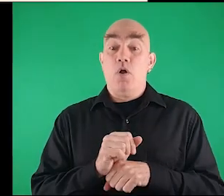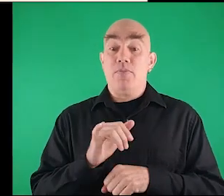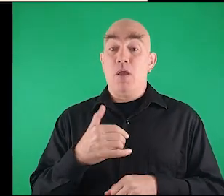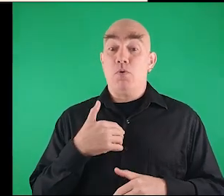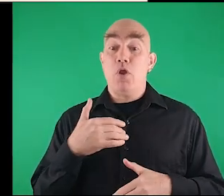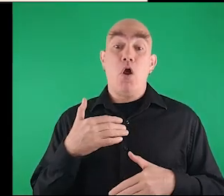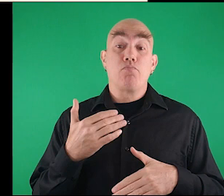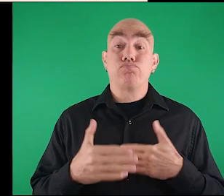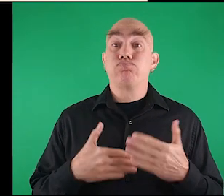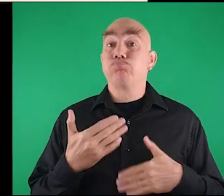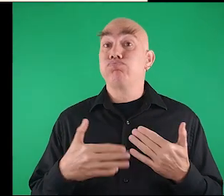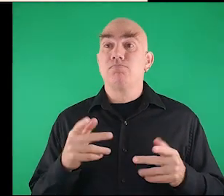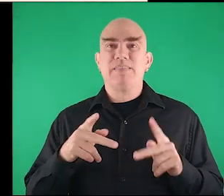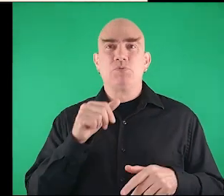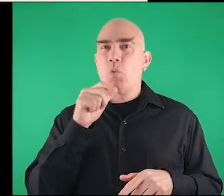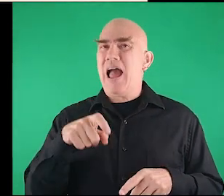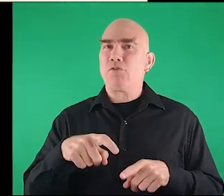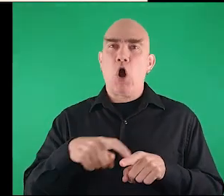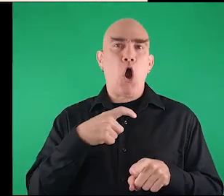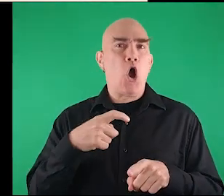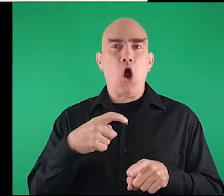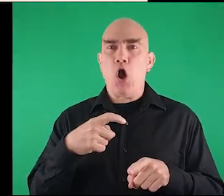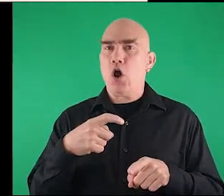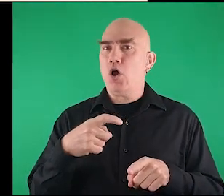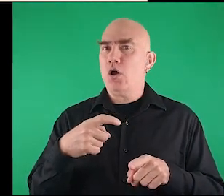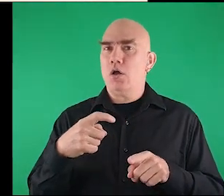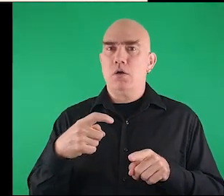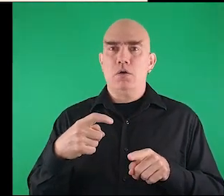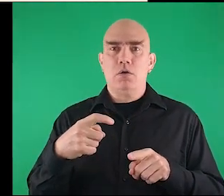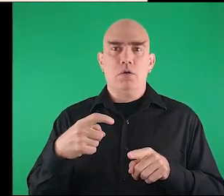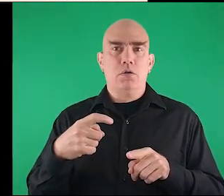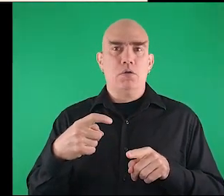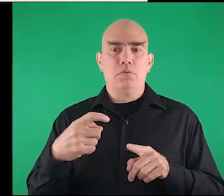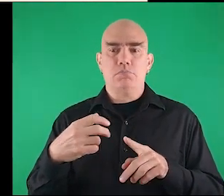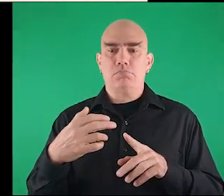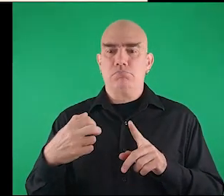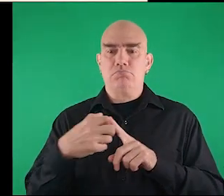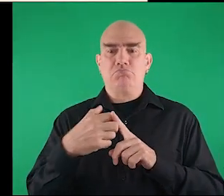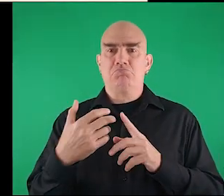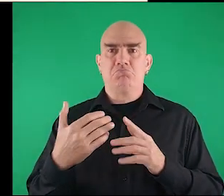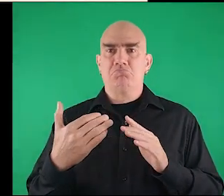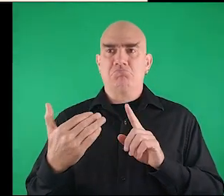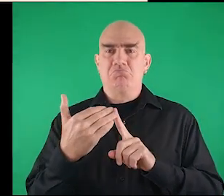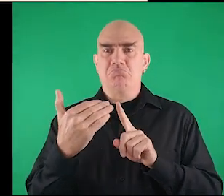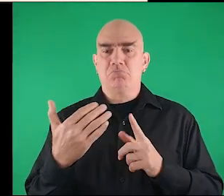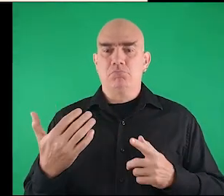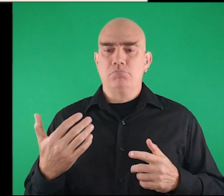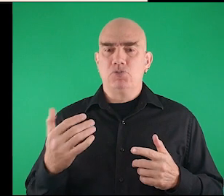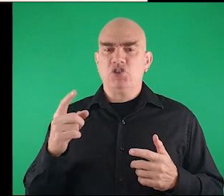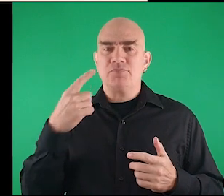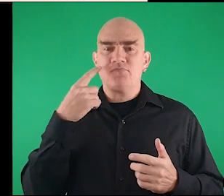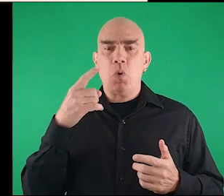is a work that we go without people call us,